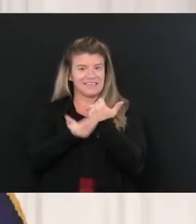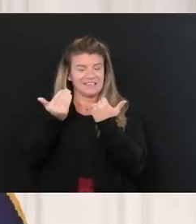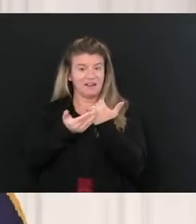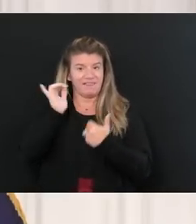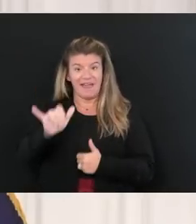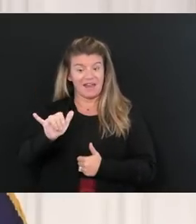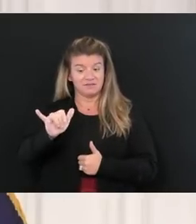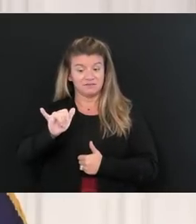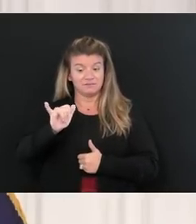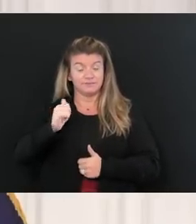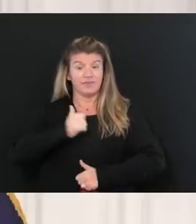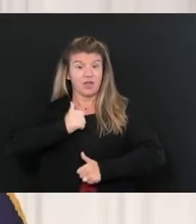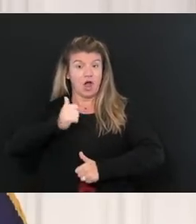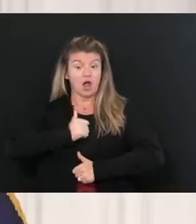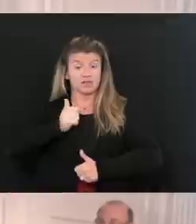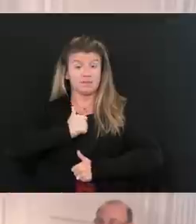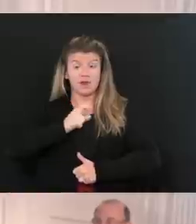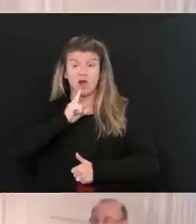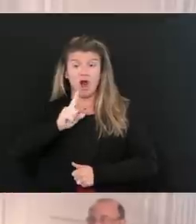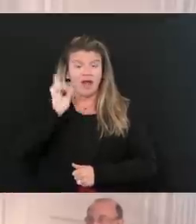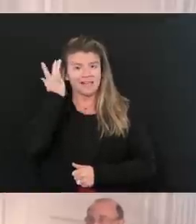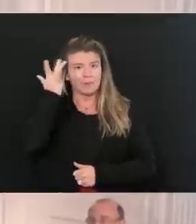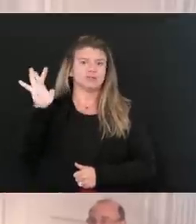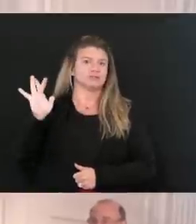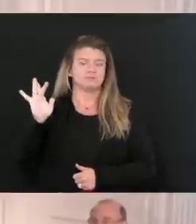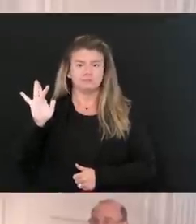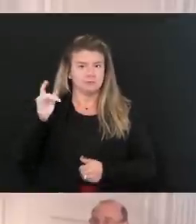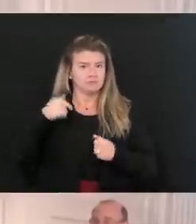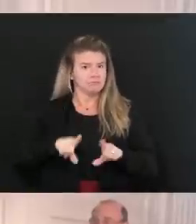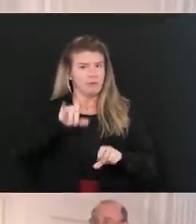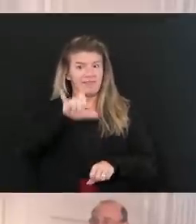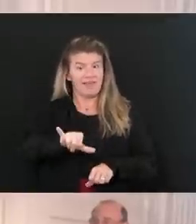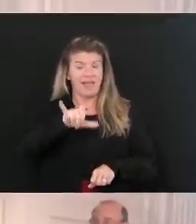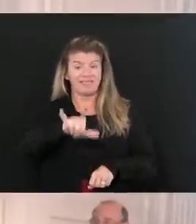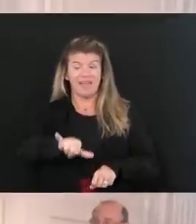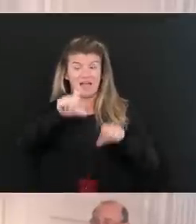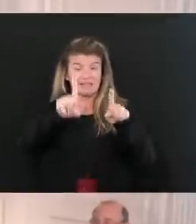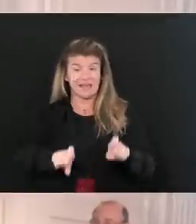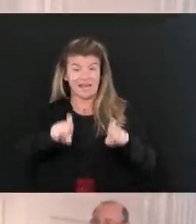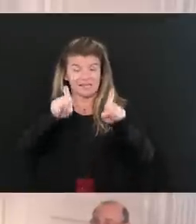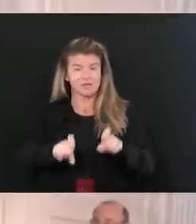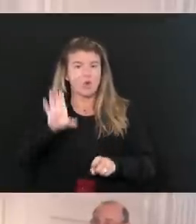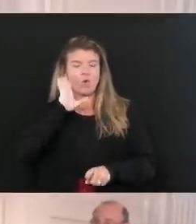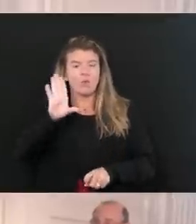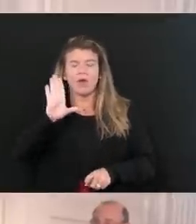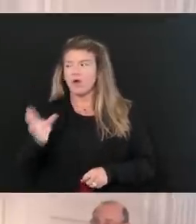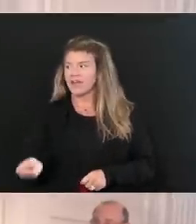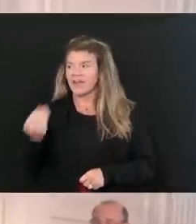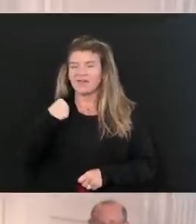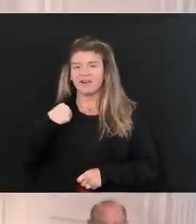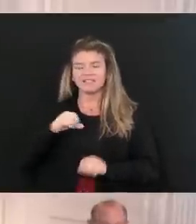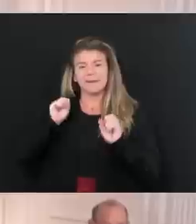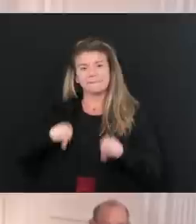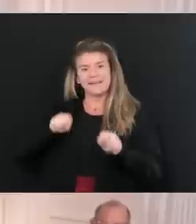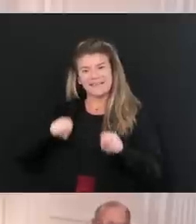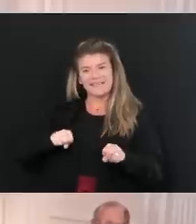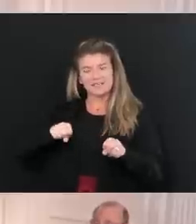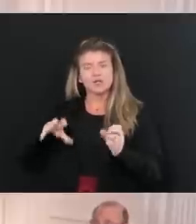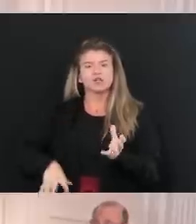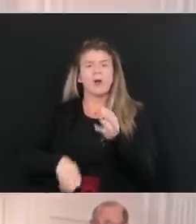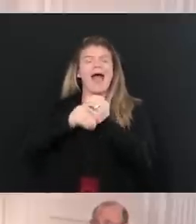The guardsmen are quite expert at this. And this test will enable us to be able to add